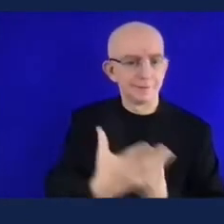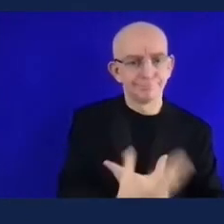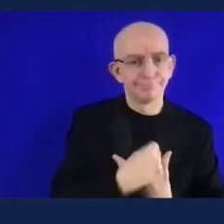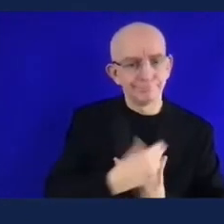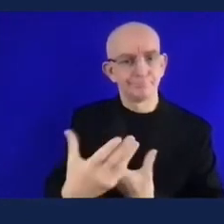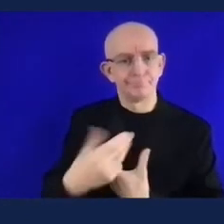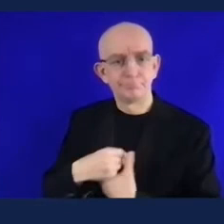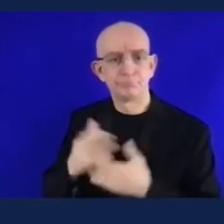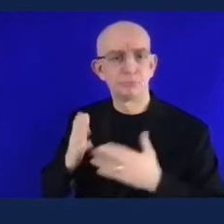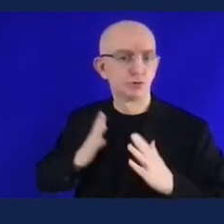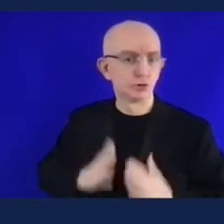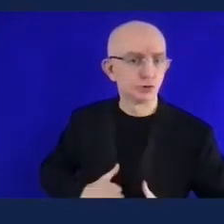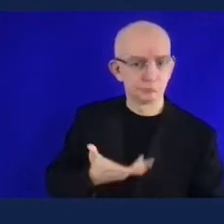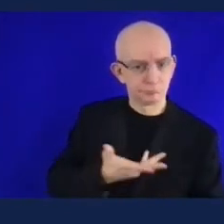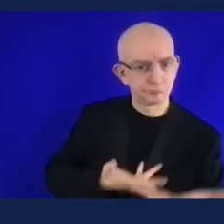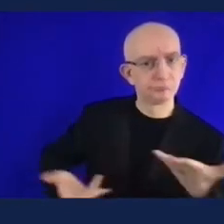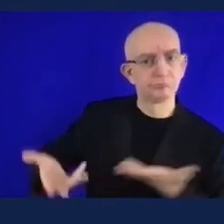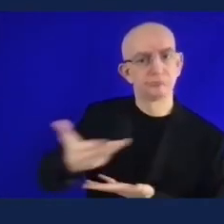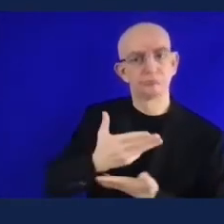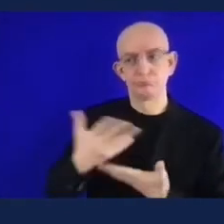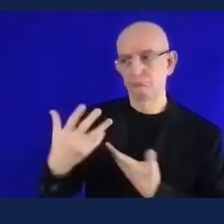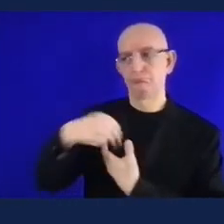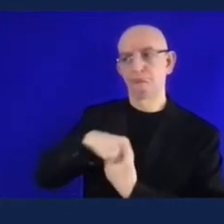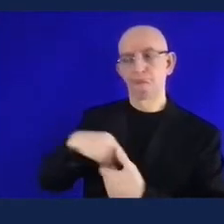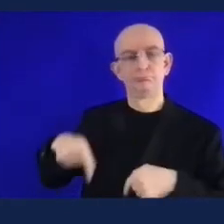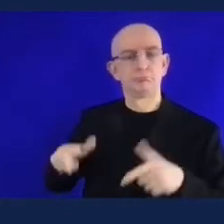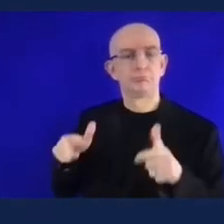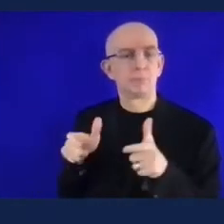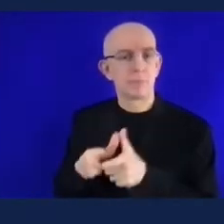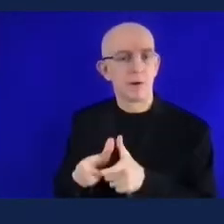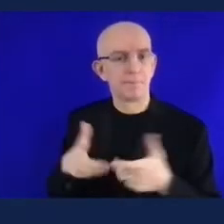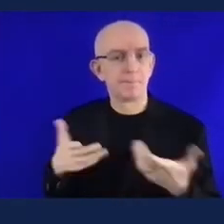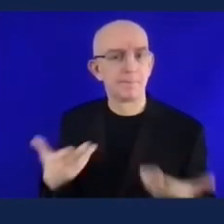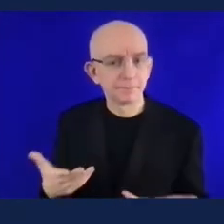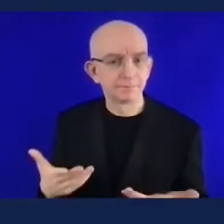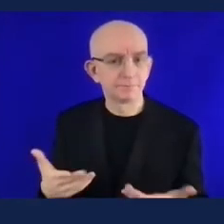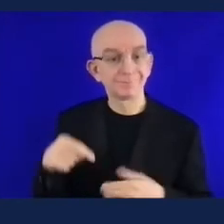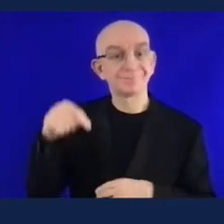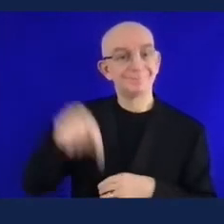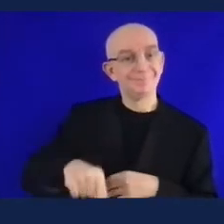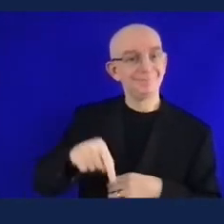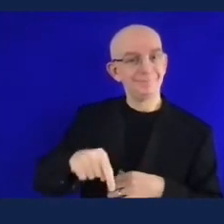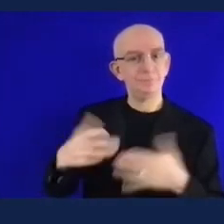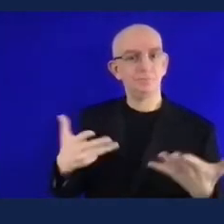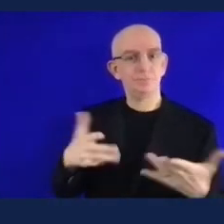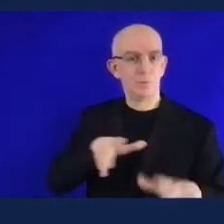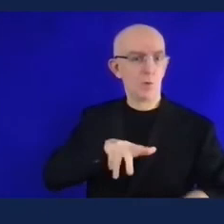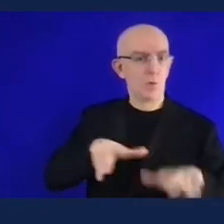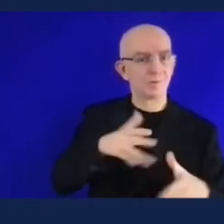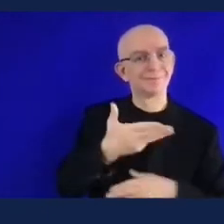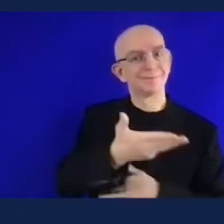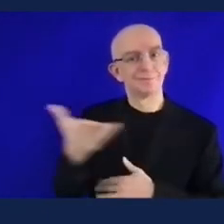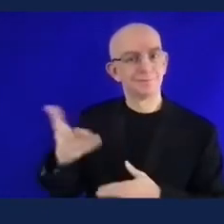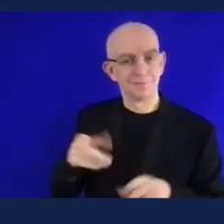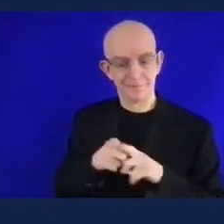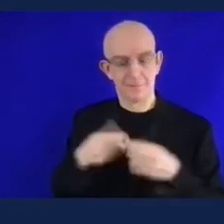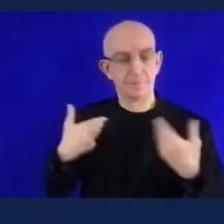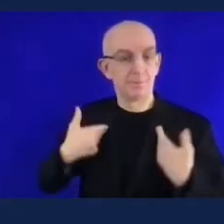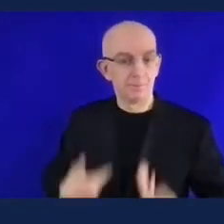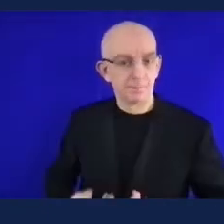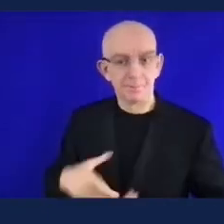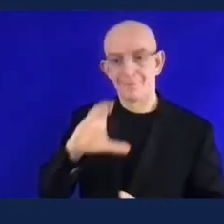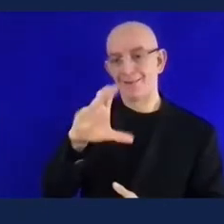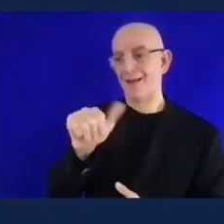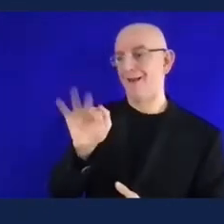to happen but again clubs should be doing this okay they may not be and i guess then it's the only way to do it is